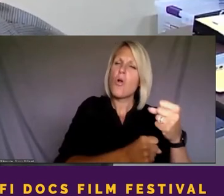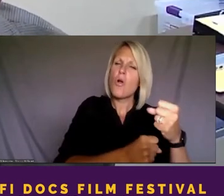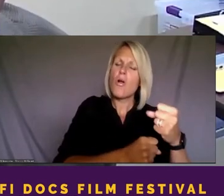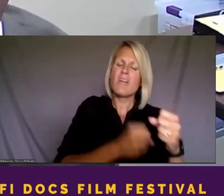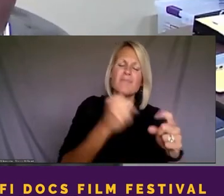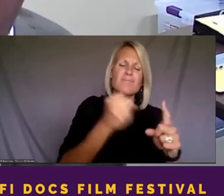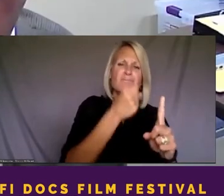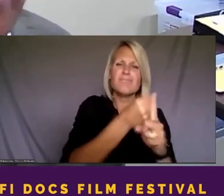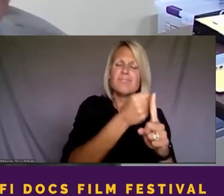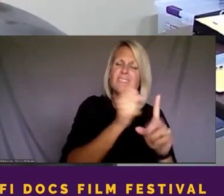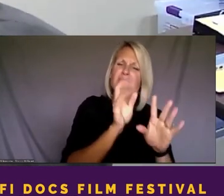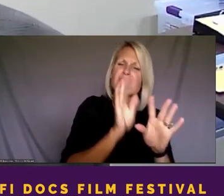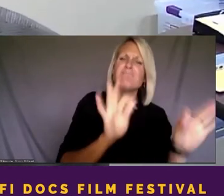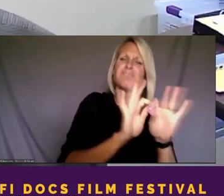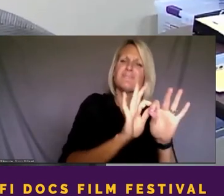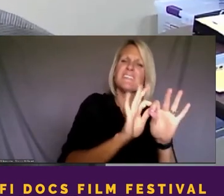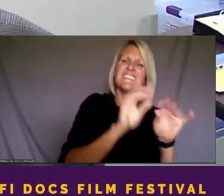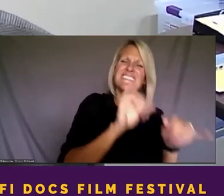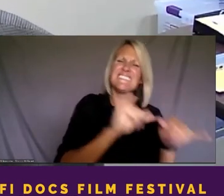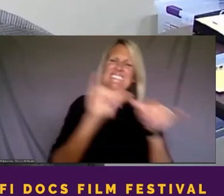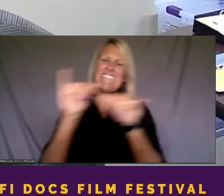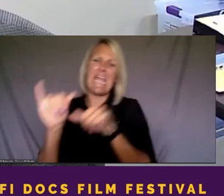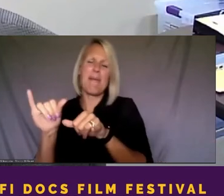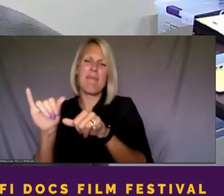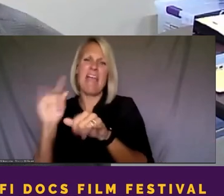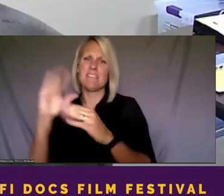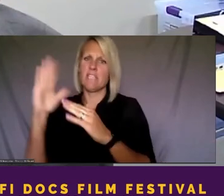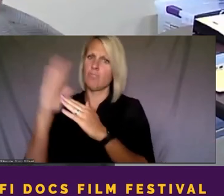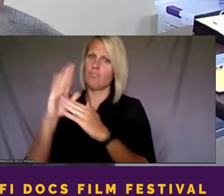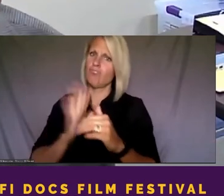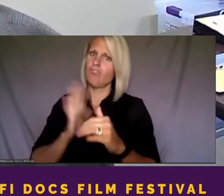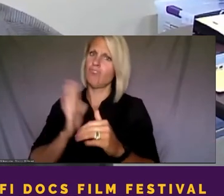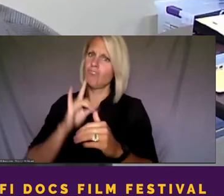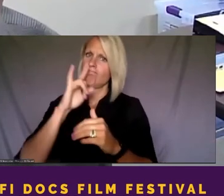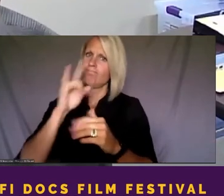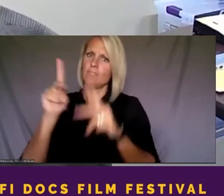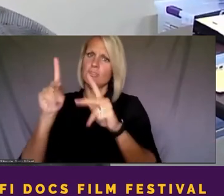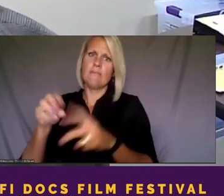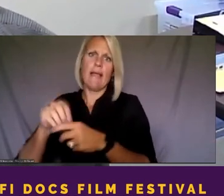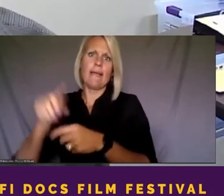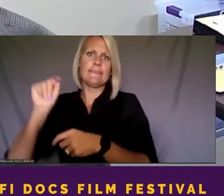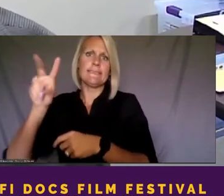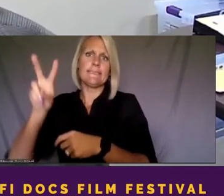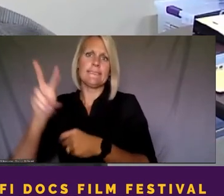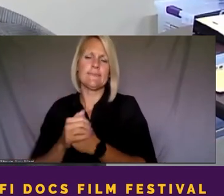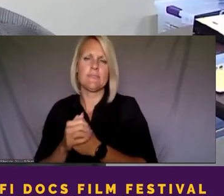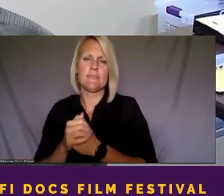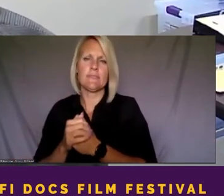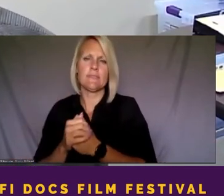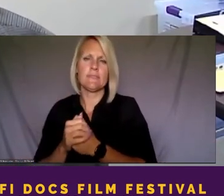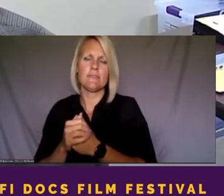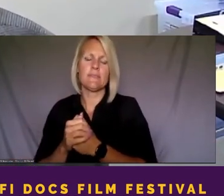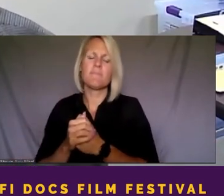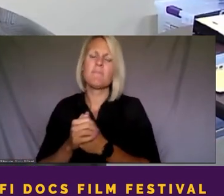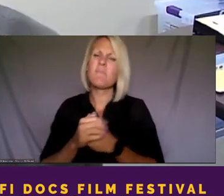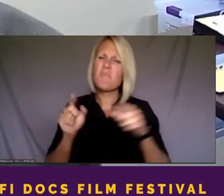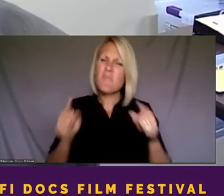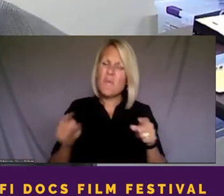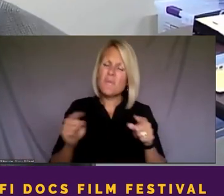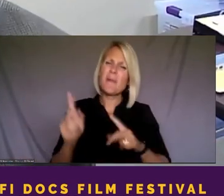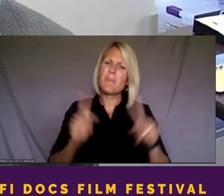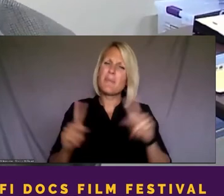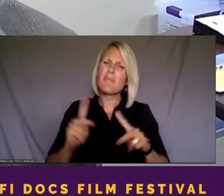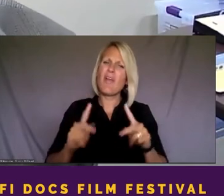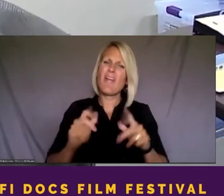important as what that pundit says on TV. These are the people who live in the community, work in the community, are dealing with the community issues.